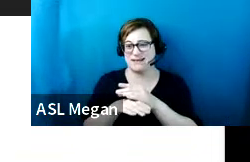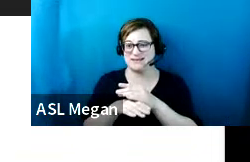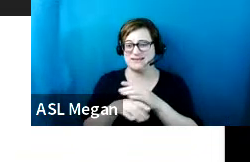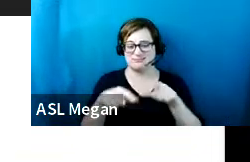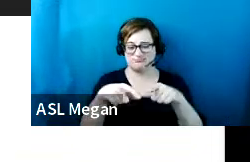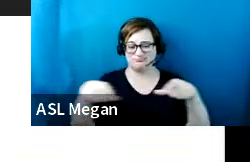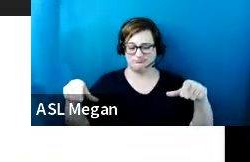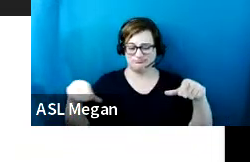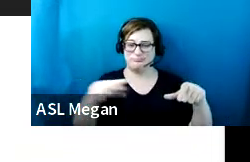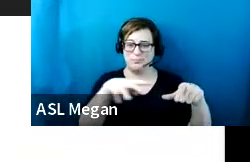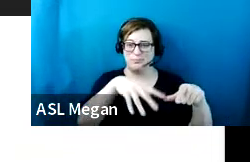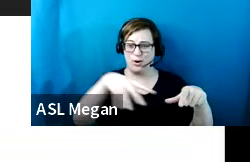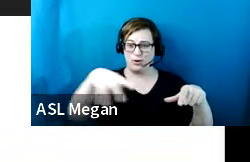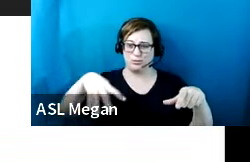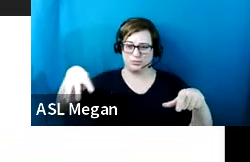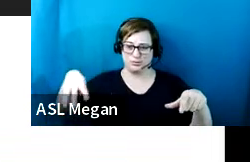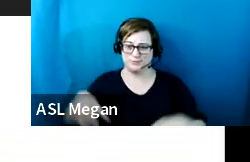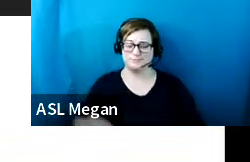it's marked in that way.